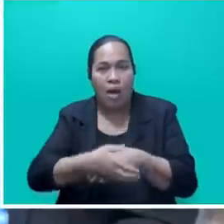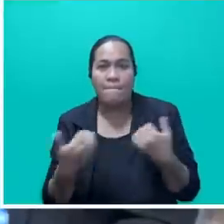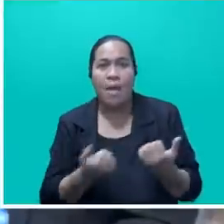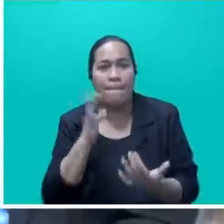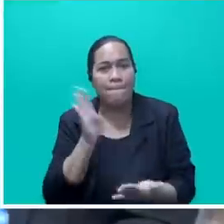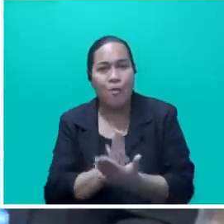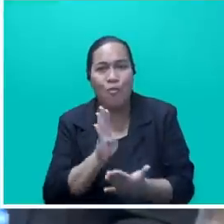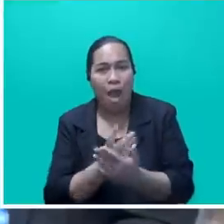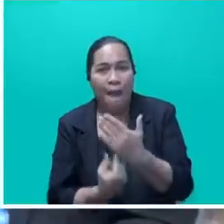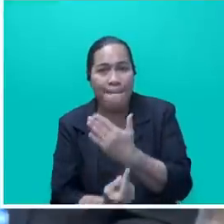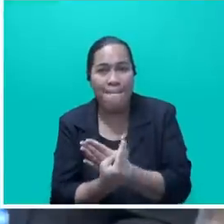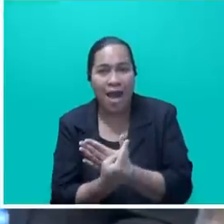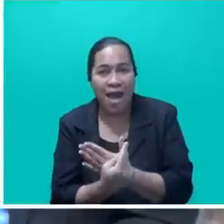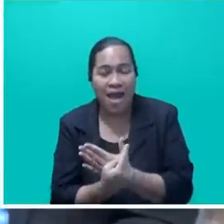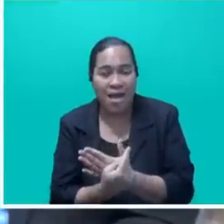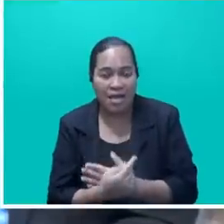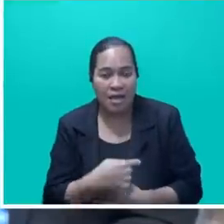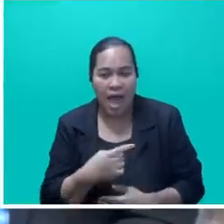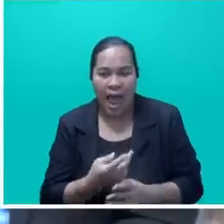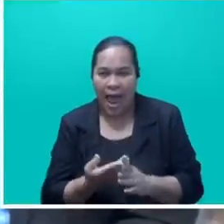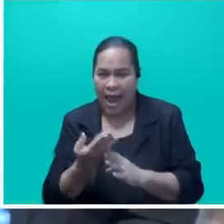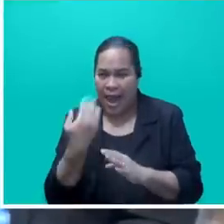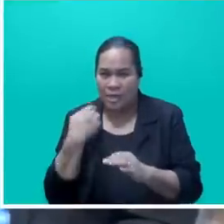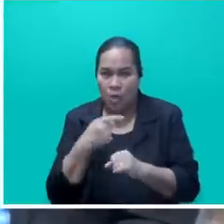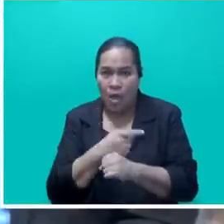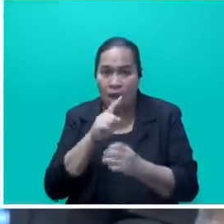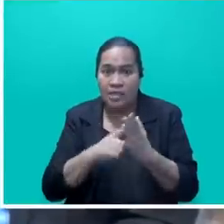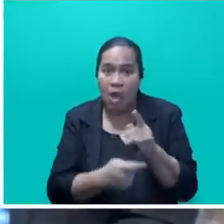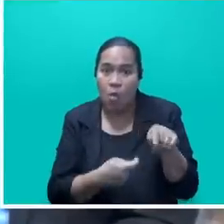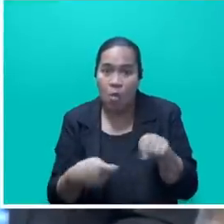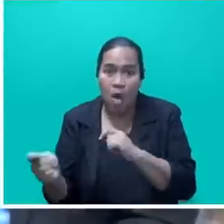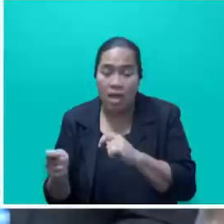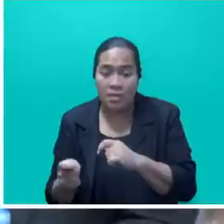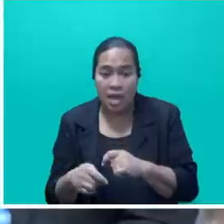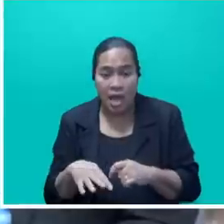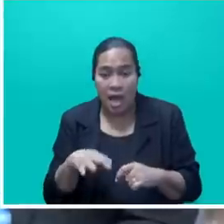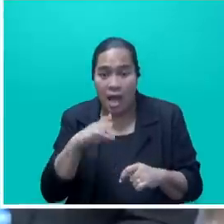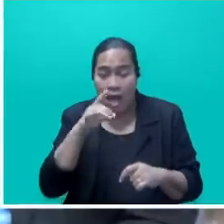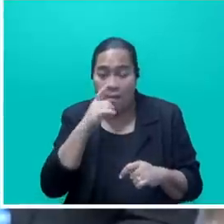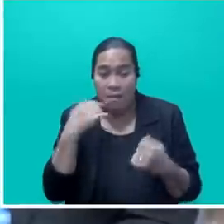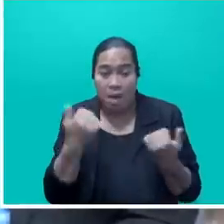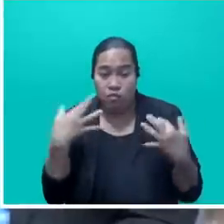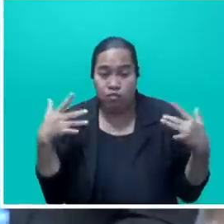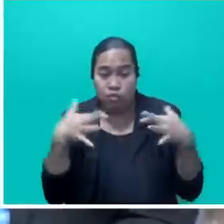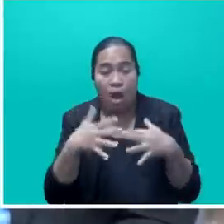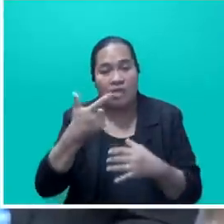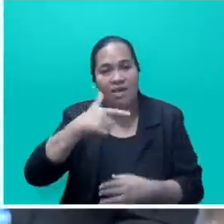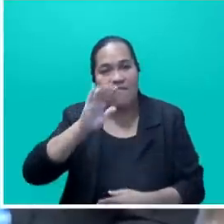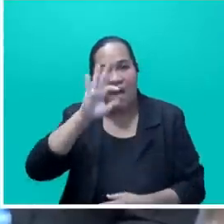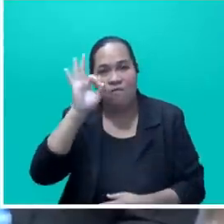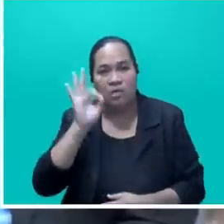go. Just in the last week of January, the average occupancy recorded was 75 percent.